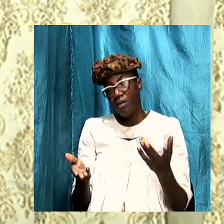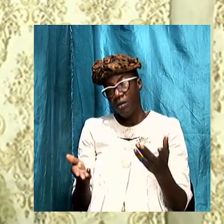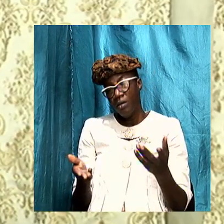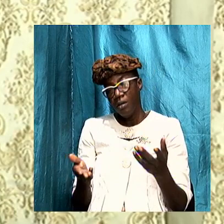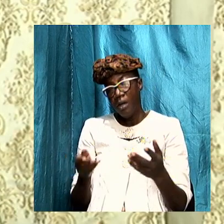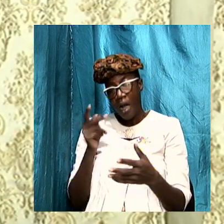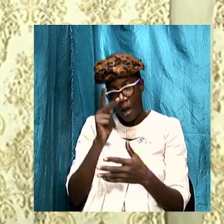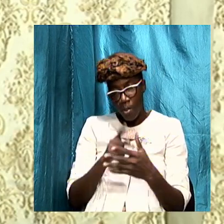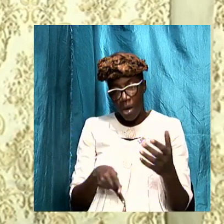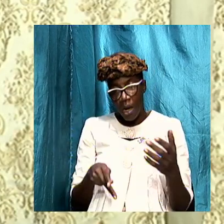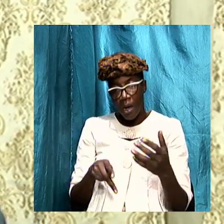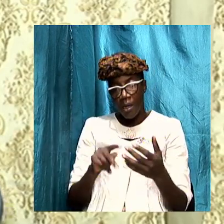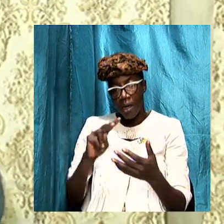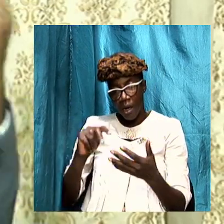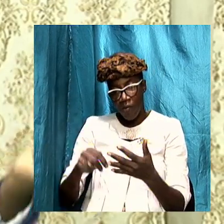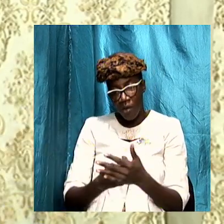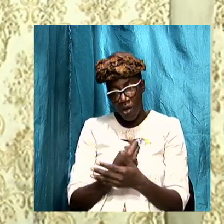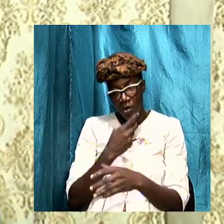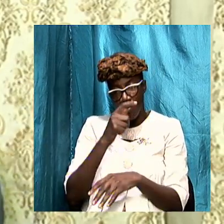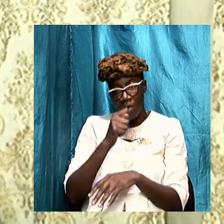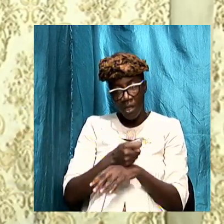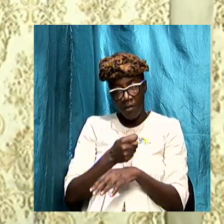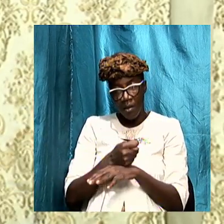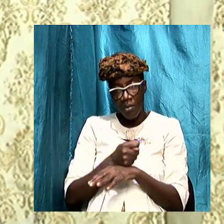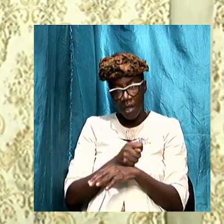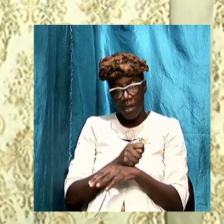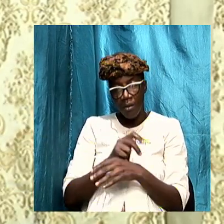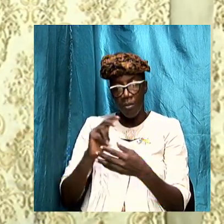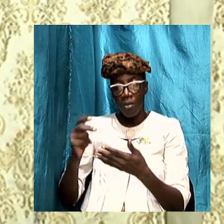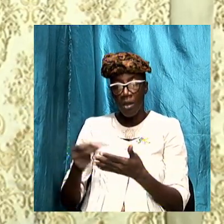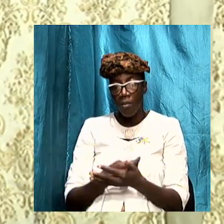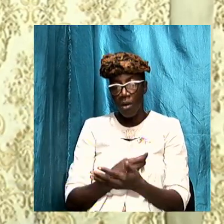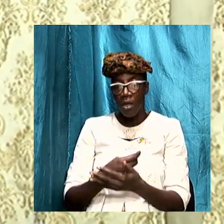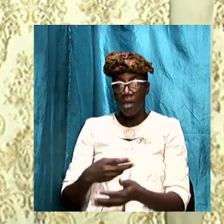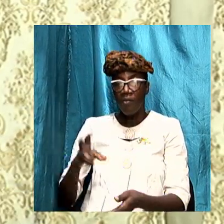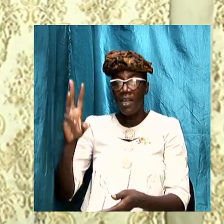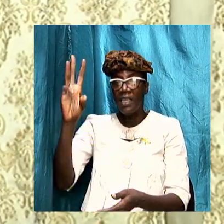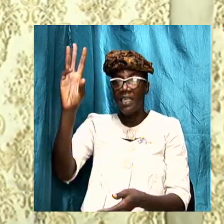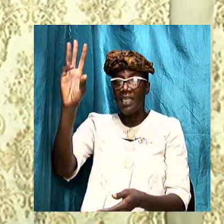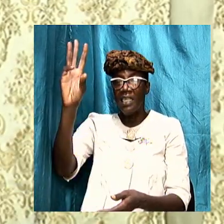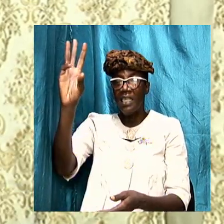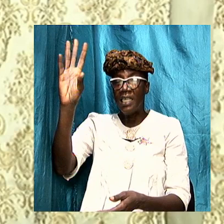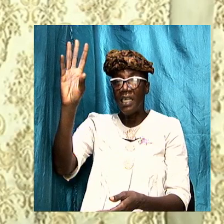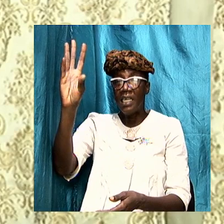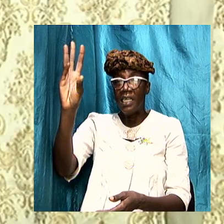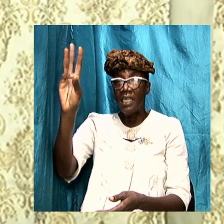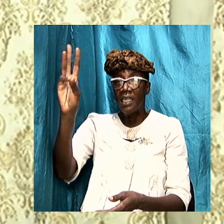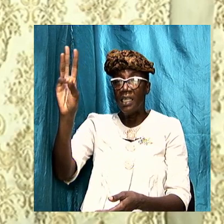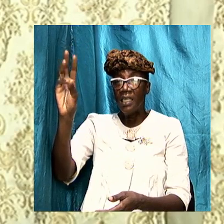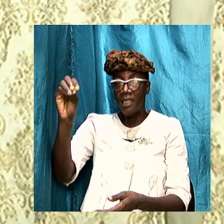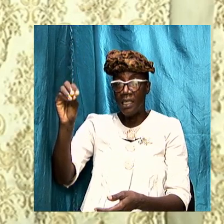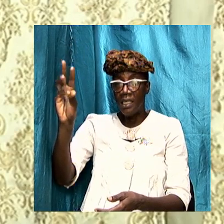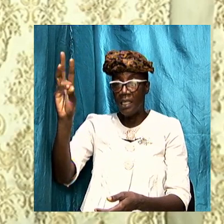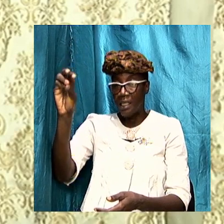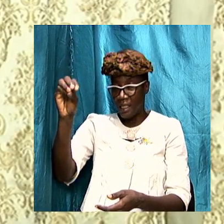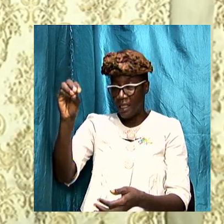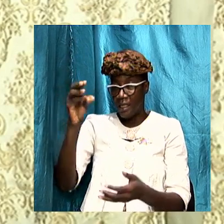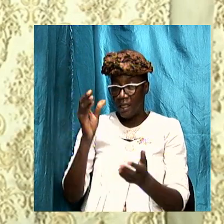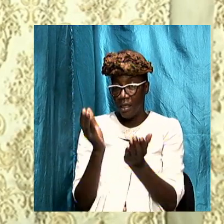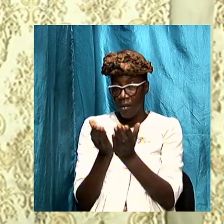a part of the New Testament and a part of the 66 books of the Bible and must be